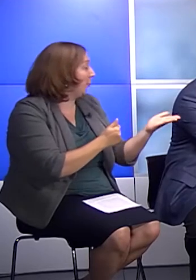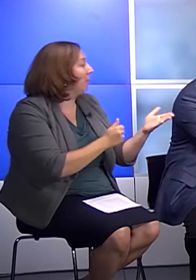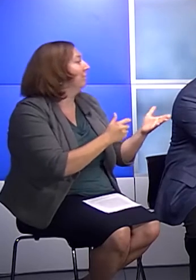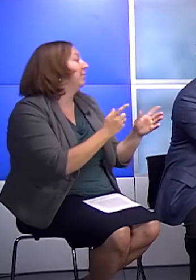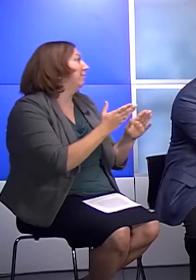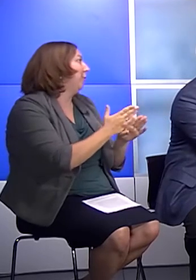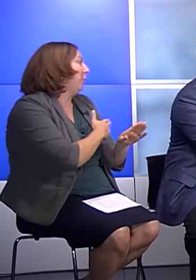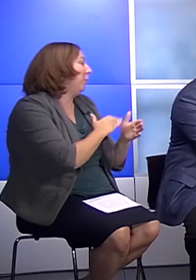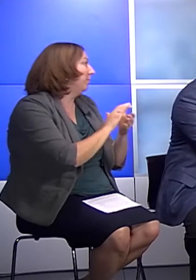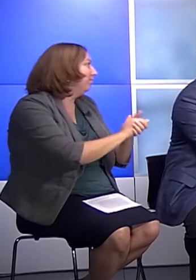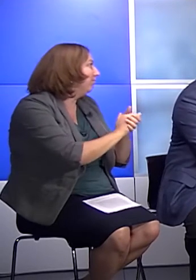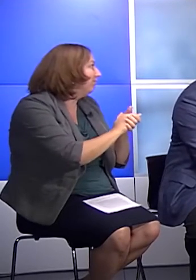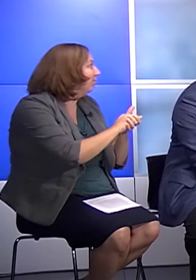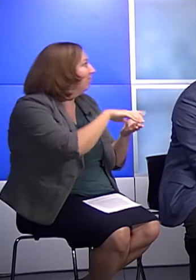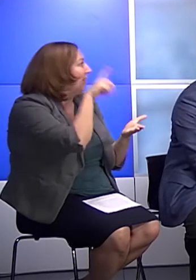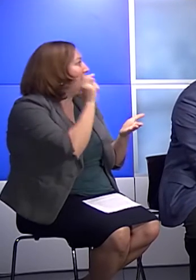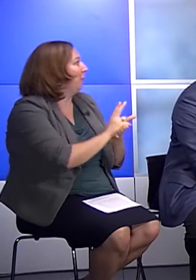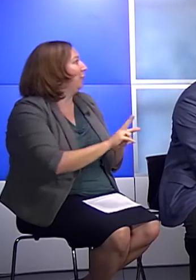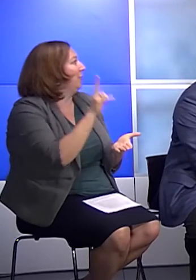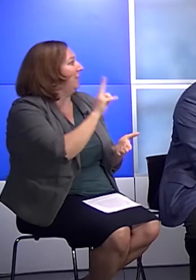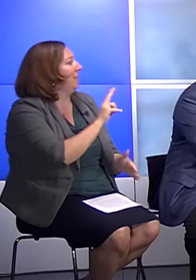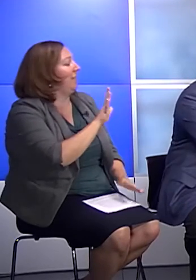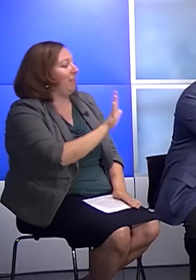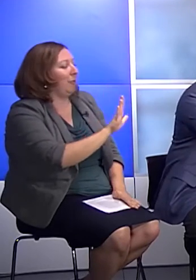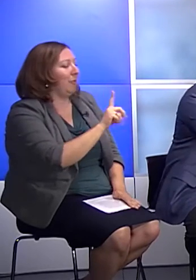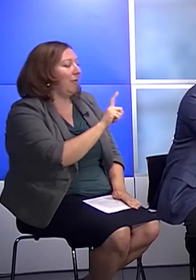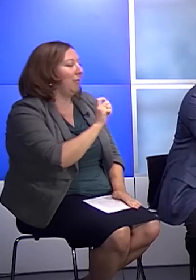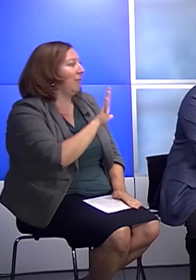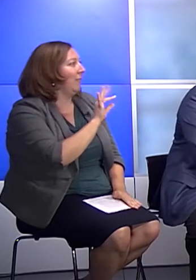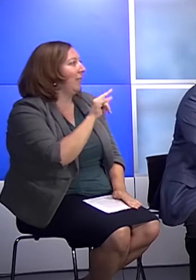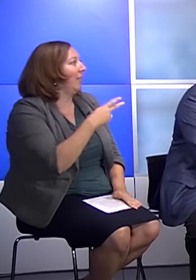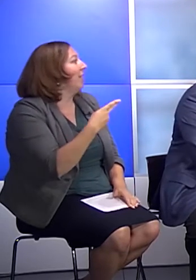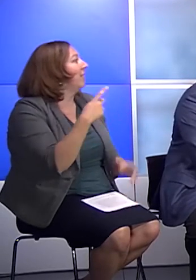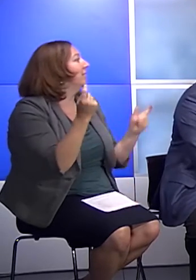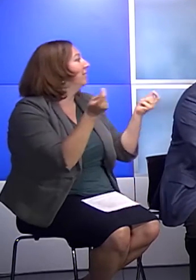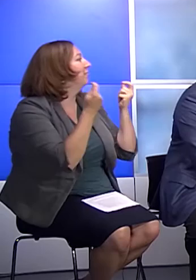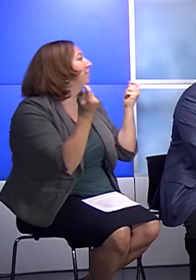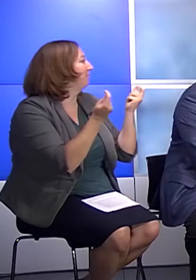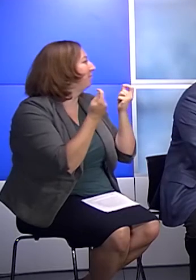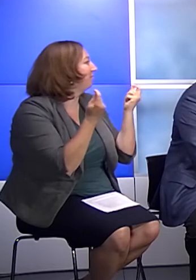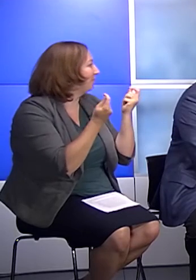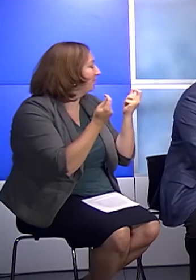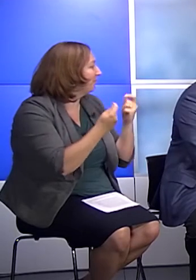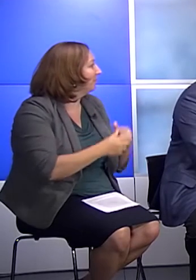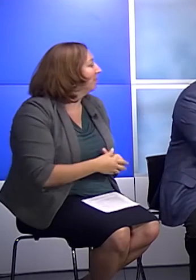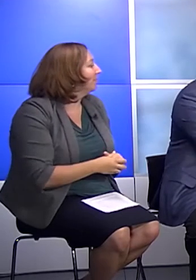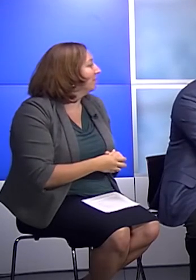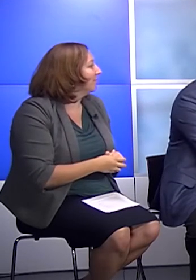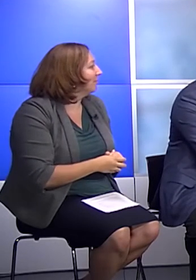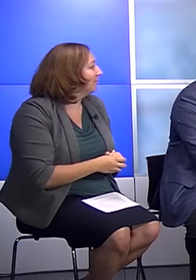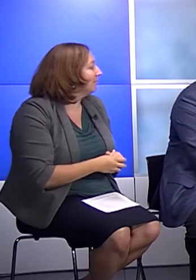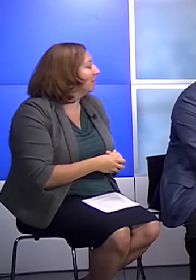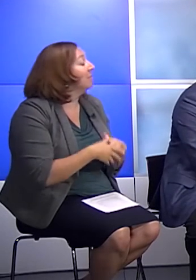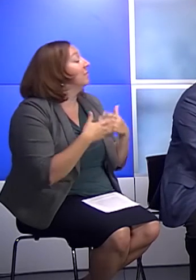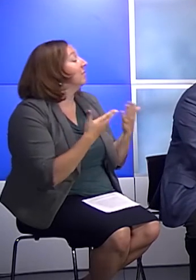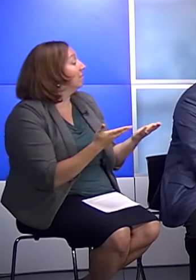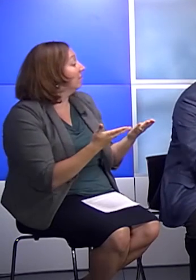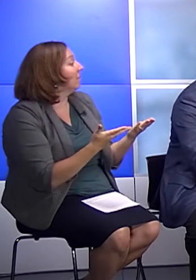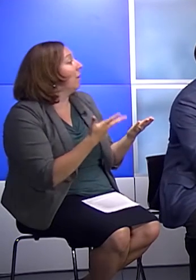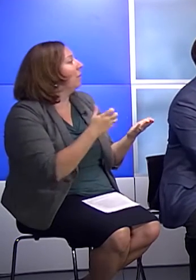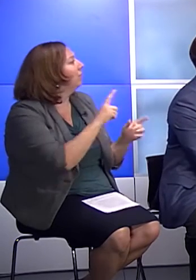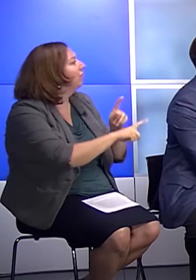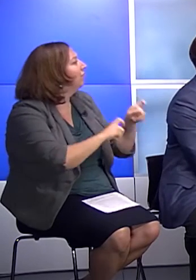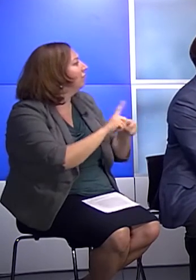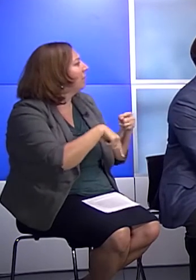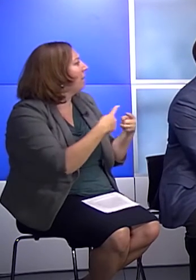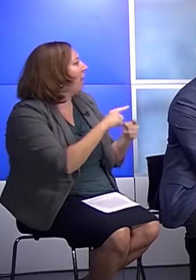congratulate Gallaudet University on their 150th anniversary. So with that said, I'd like to ask you